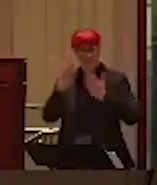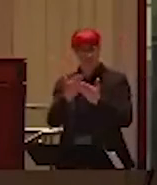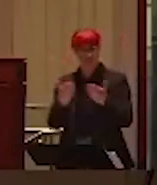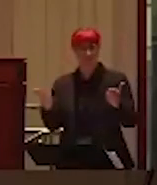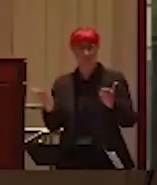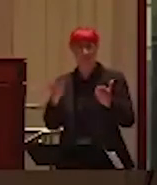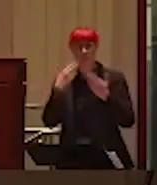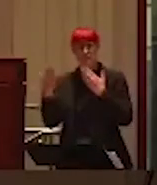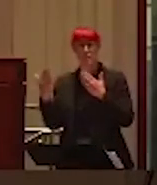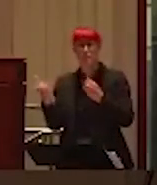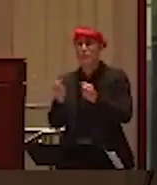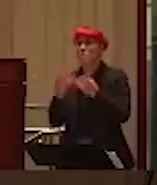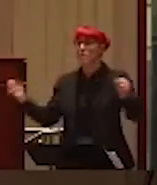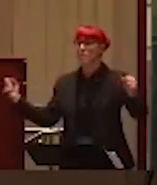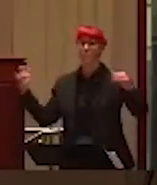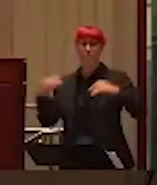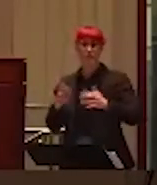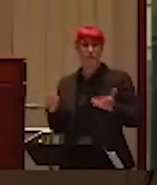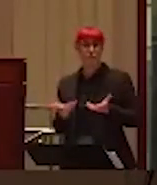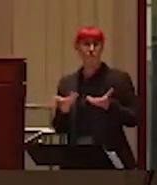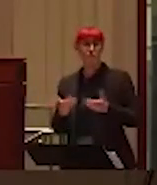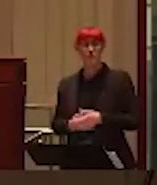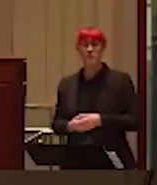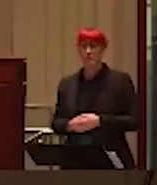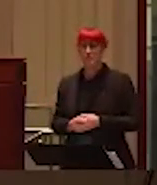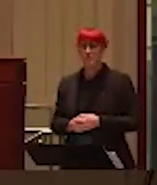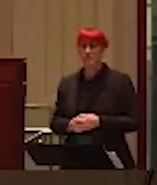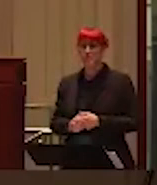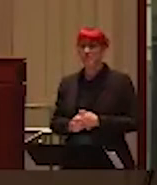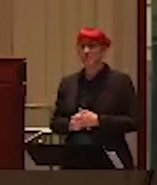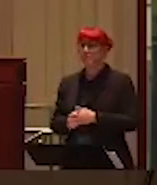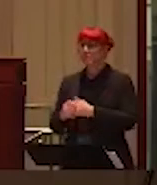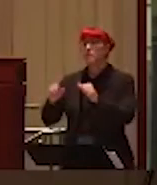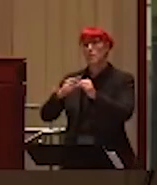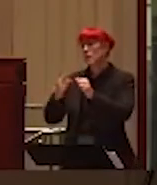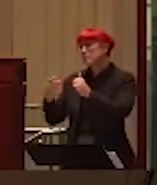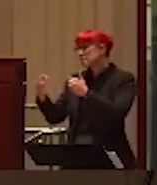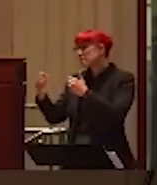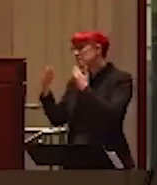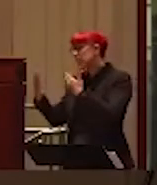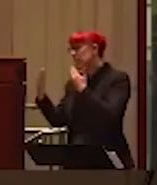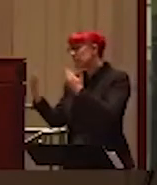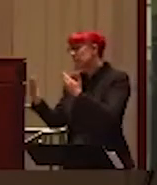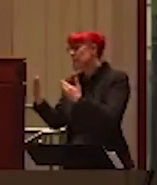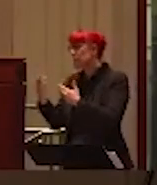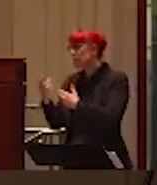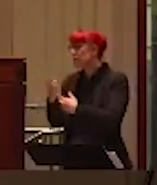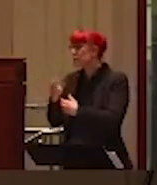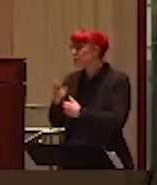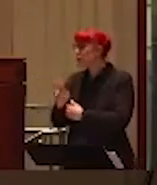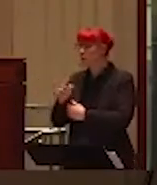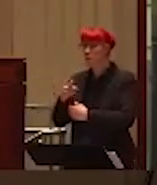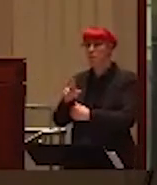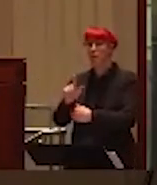Thank you so much for being here. So I would like to thank Dr. Palkenham for your